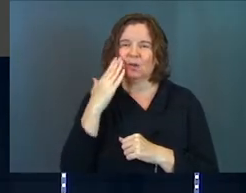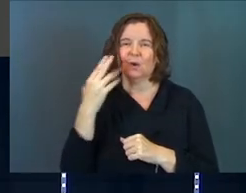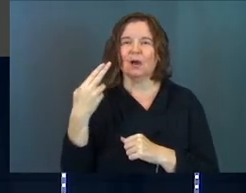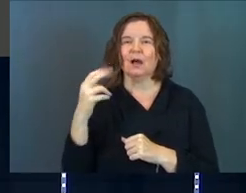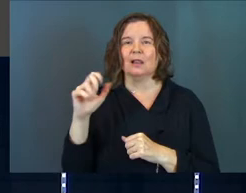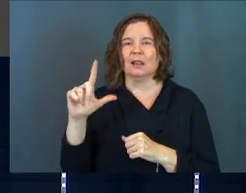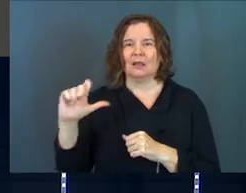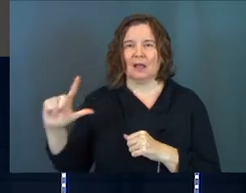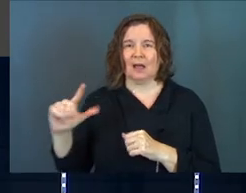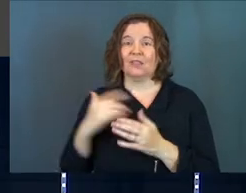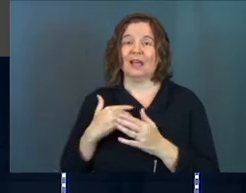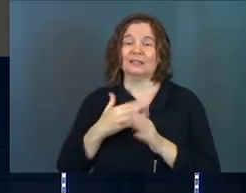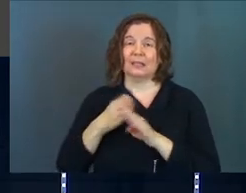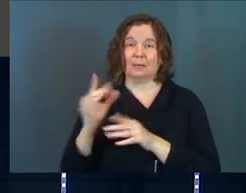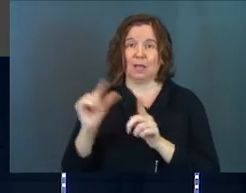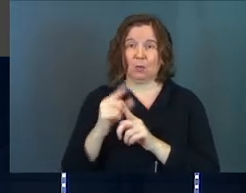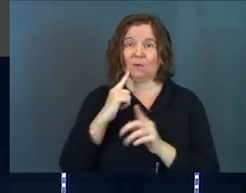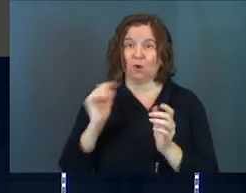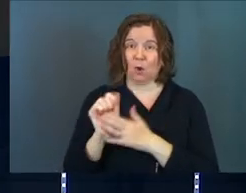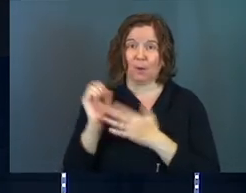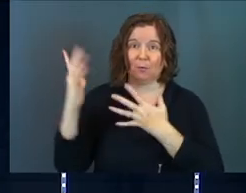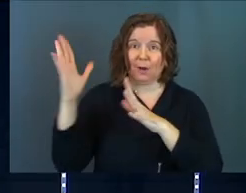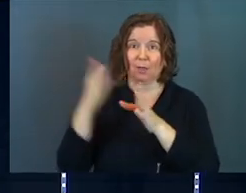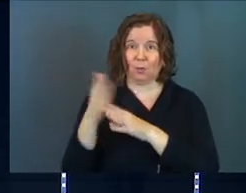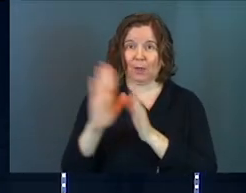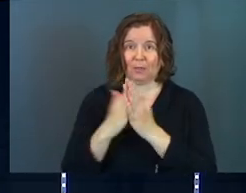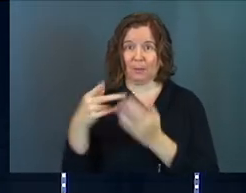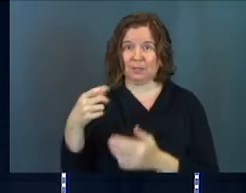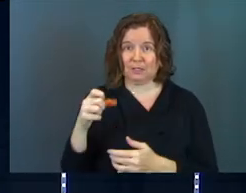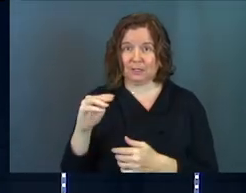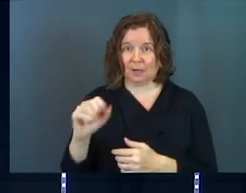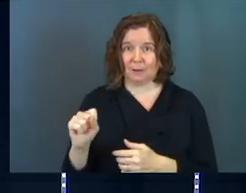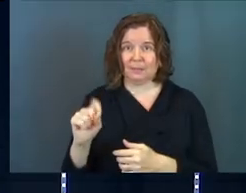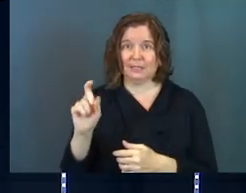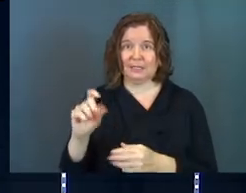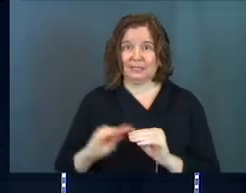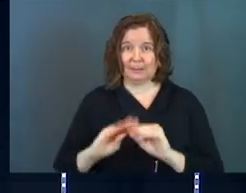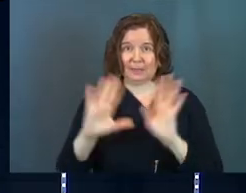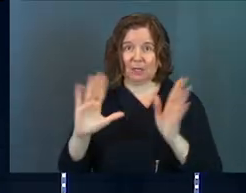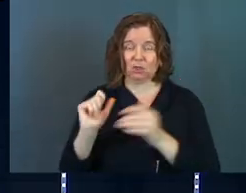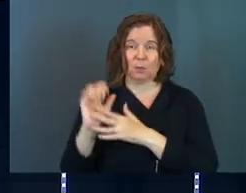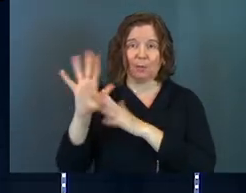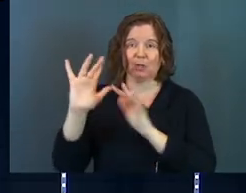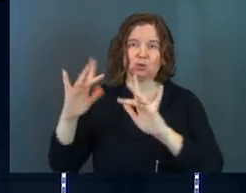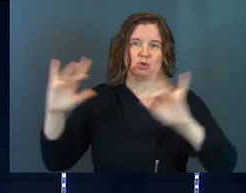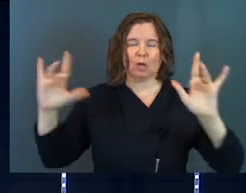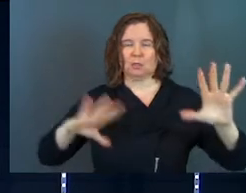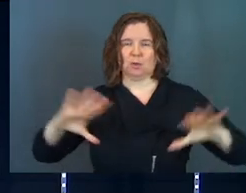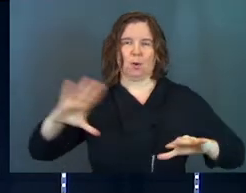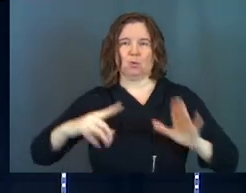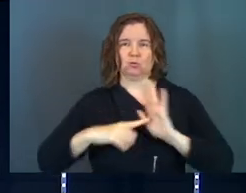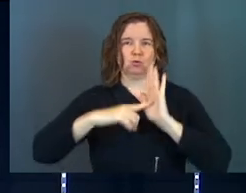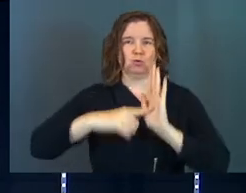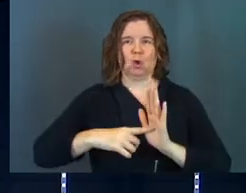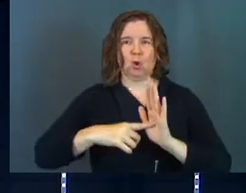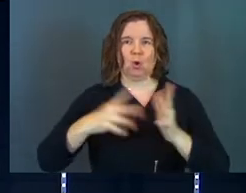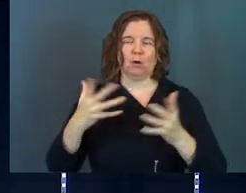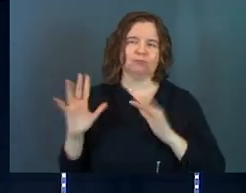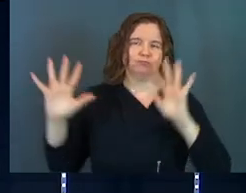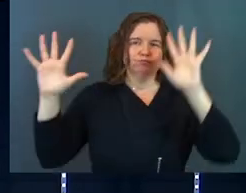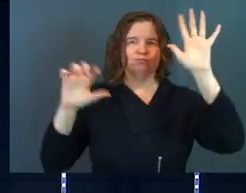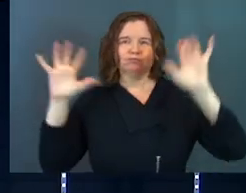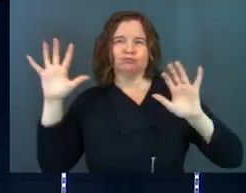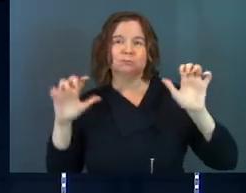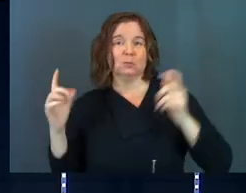hard thing to say halal. That's the main word for praise throughout the book of Psalms. means to be clear, to praise, to shine, to boast, to show, to rave, to